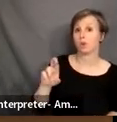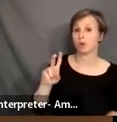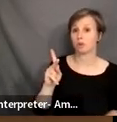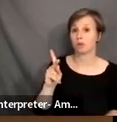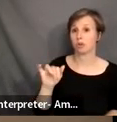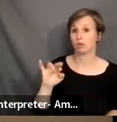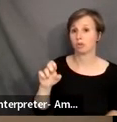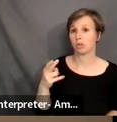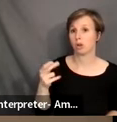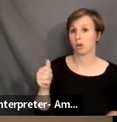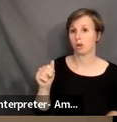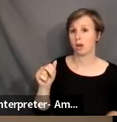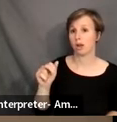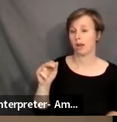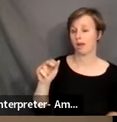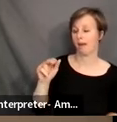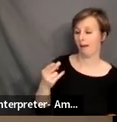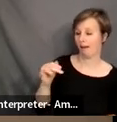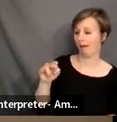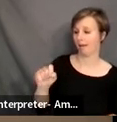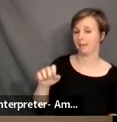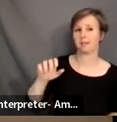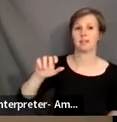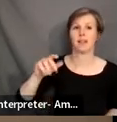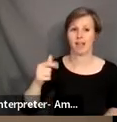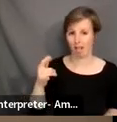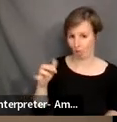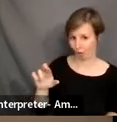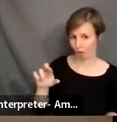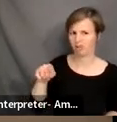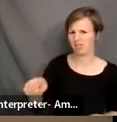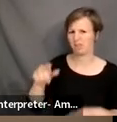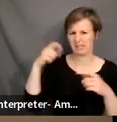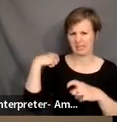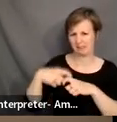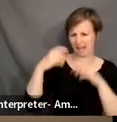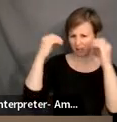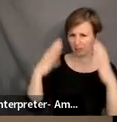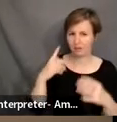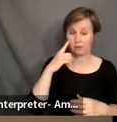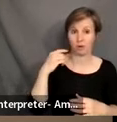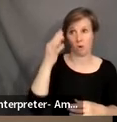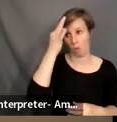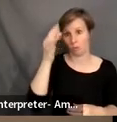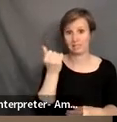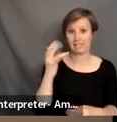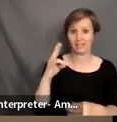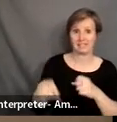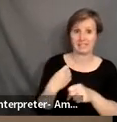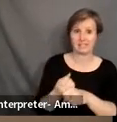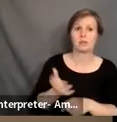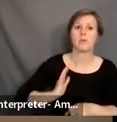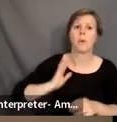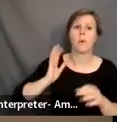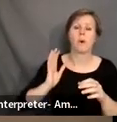was a Spanish professor for almost 17 years. She is the past president of the Foreign Language Association of North